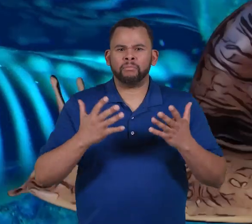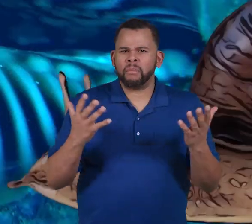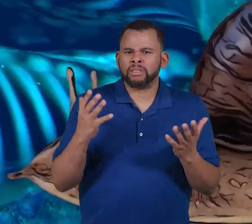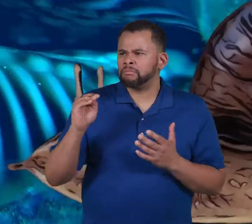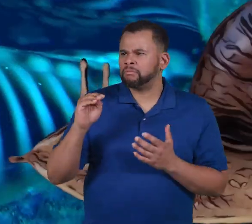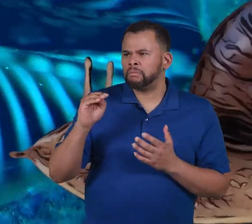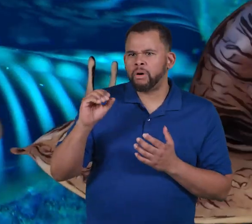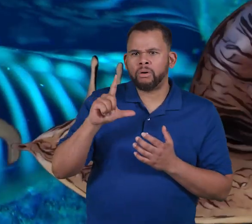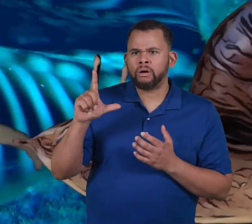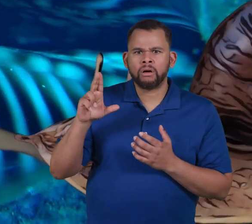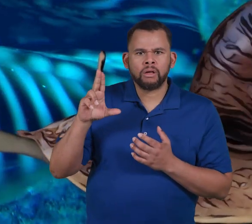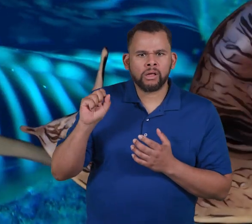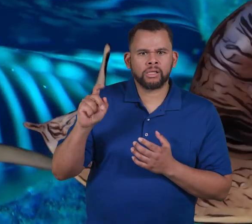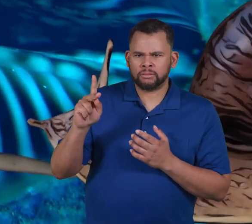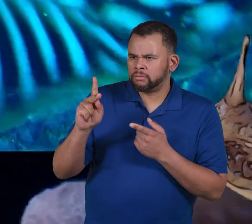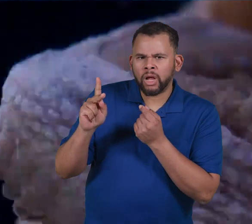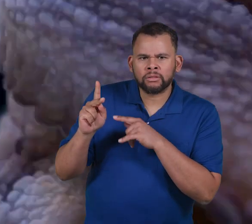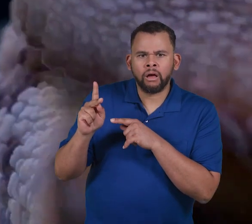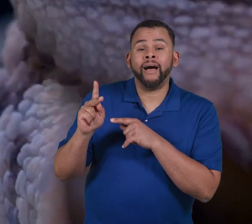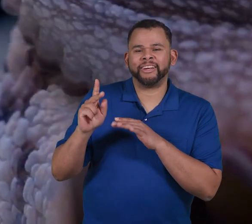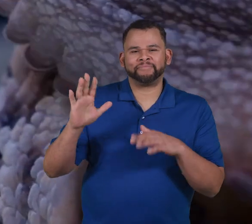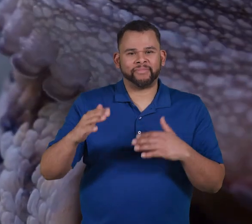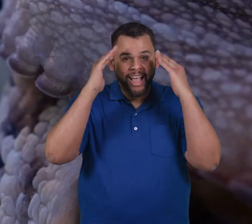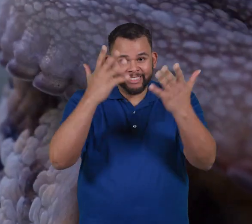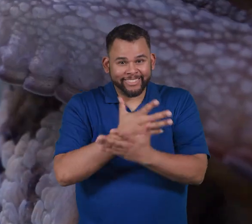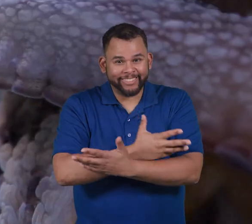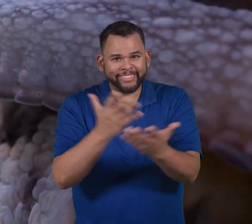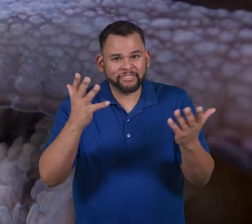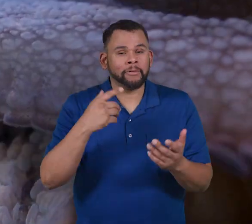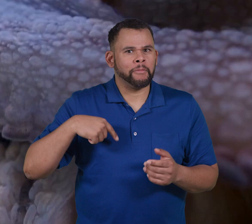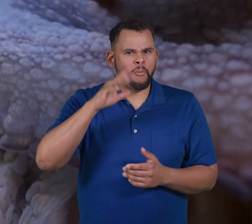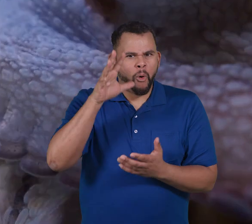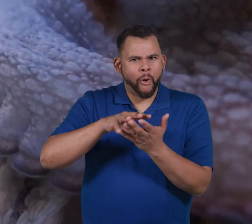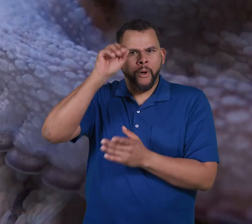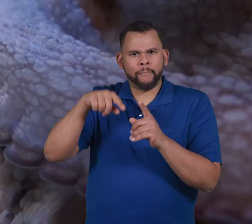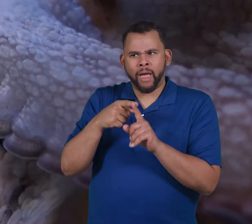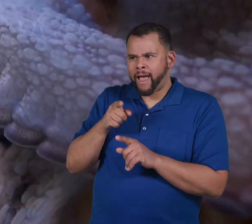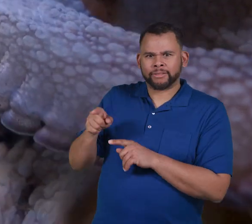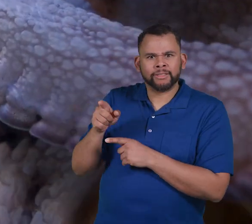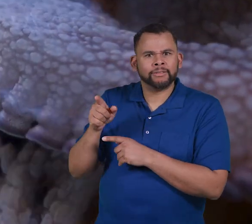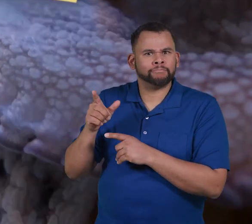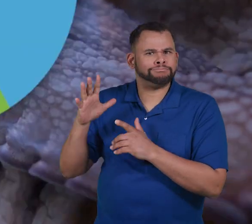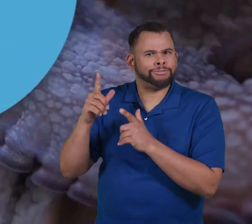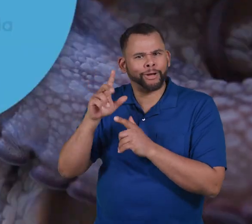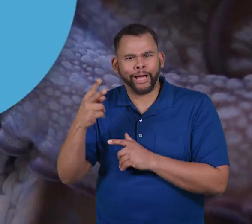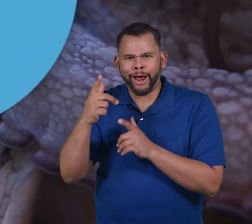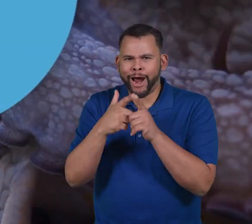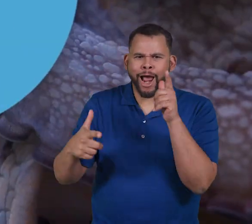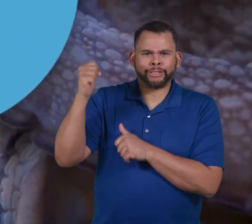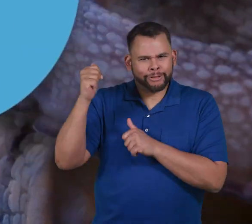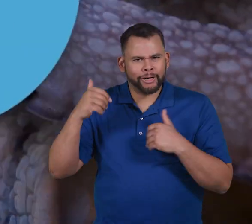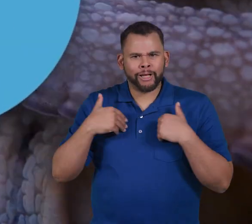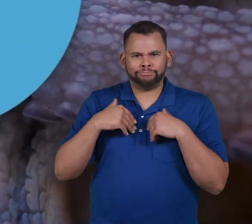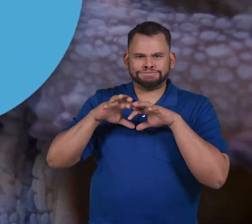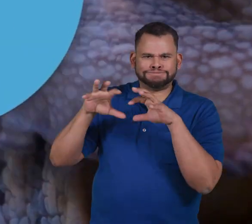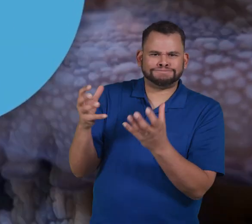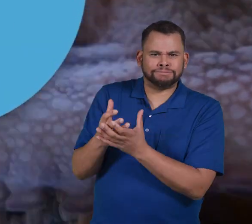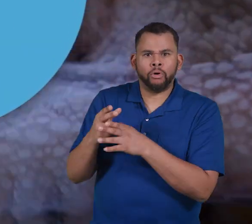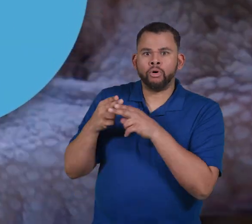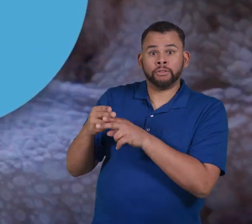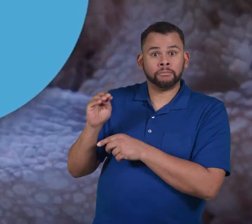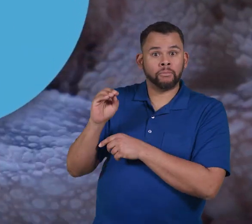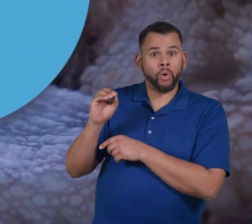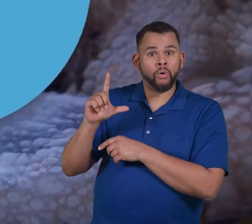What are mollusks? Hello everybody. Today we are going to learn about the second largest animal phylum,